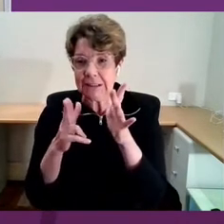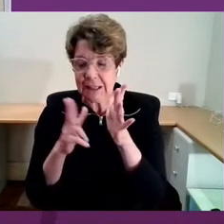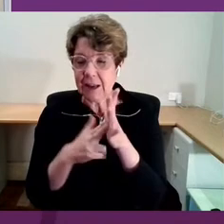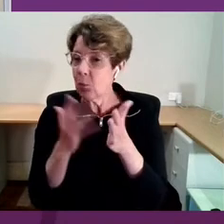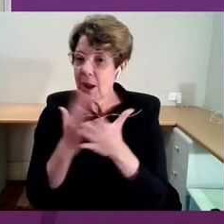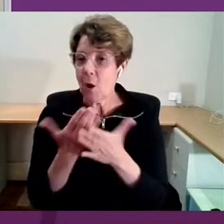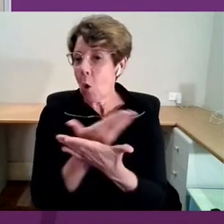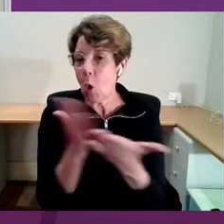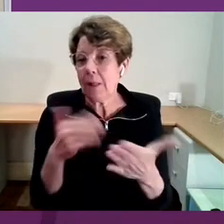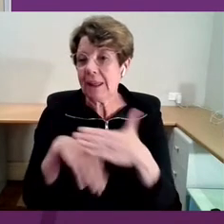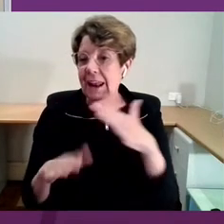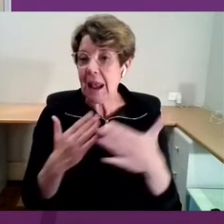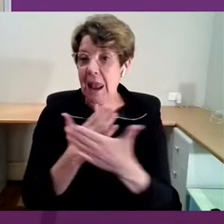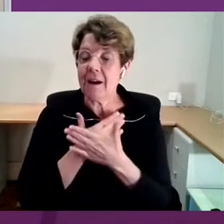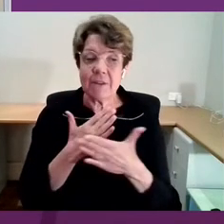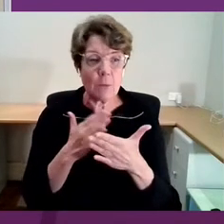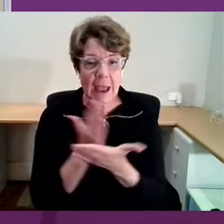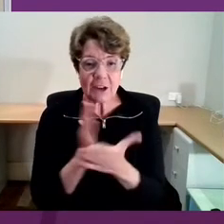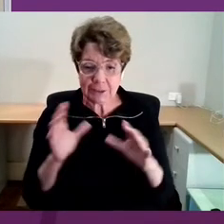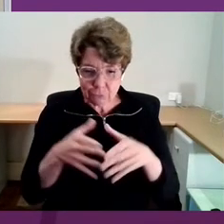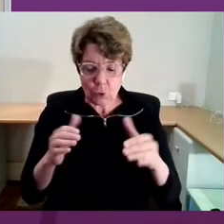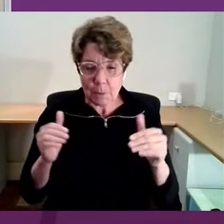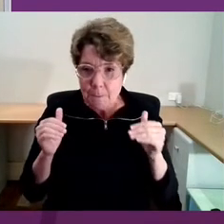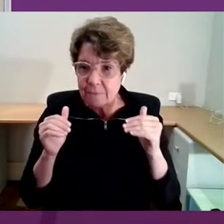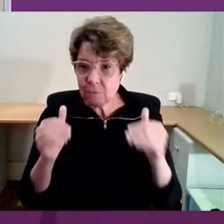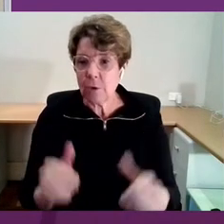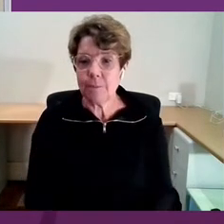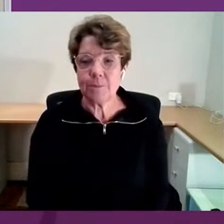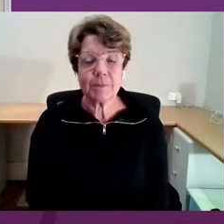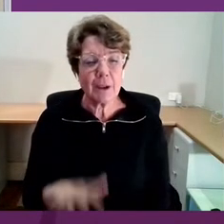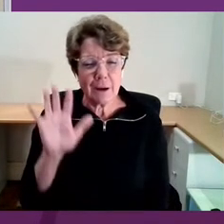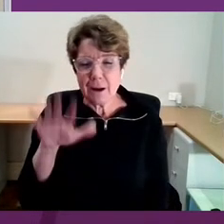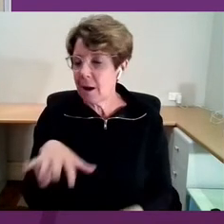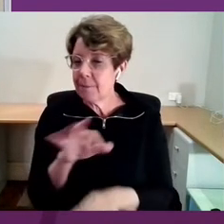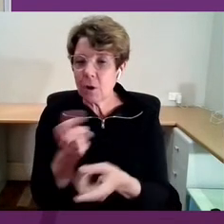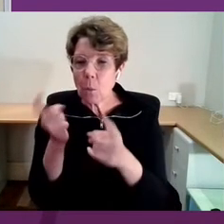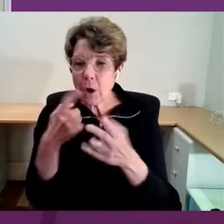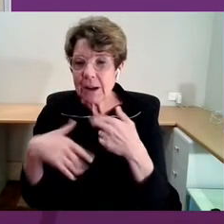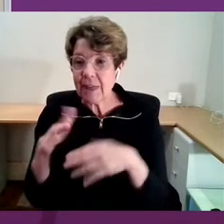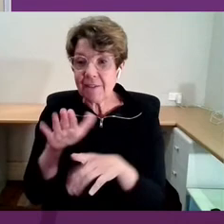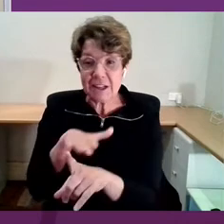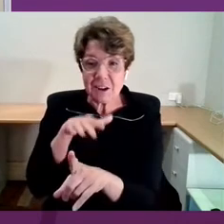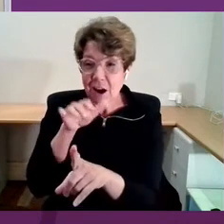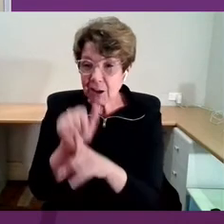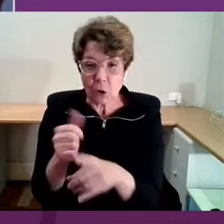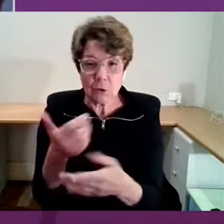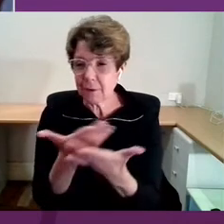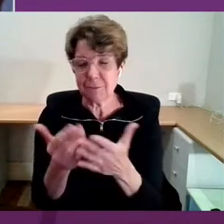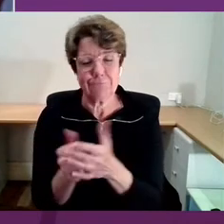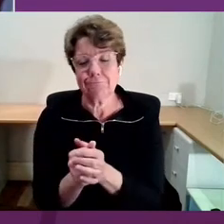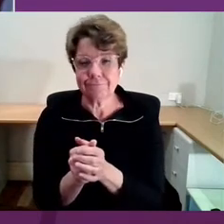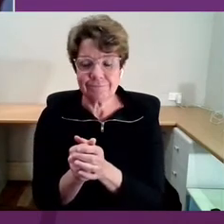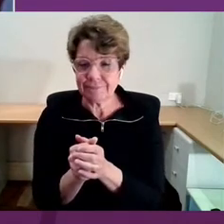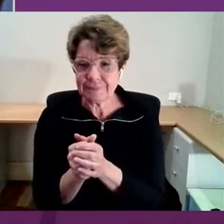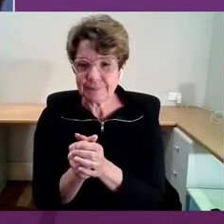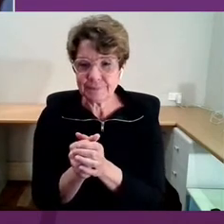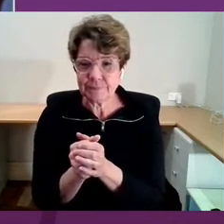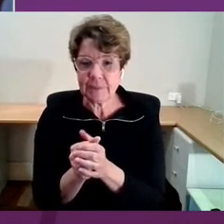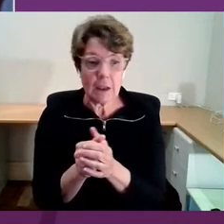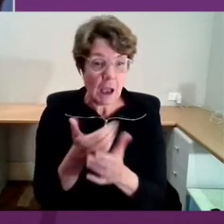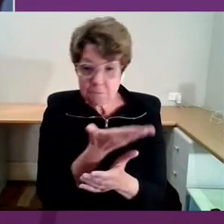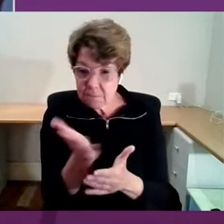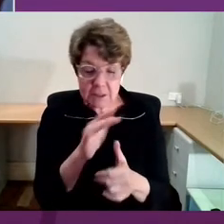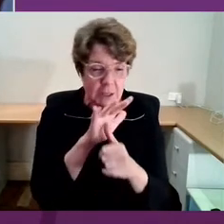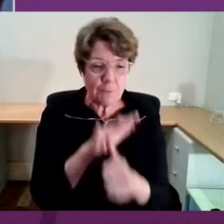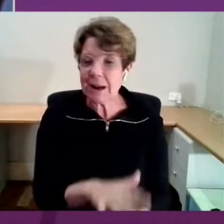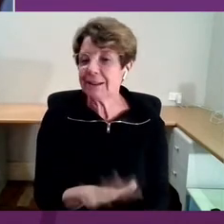We're well. So I'm not worried if they've got a diagnosis or what. Are you depressed? That's